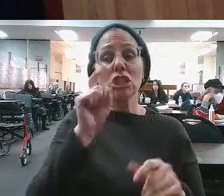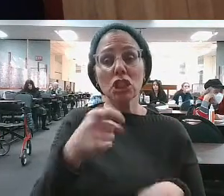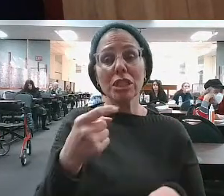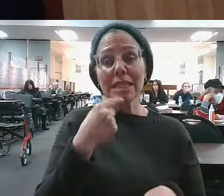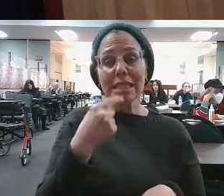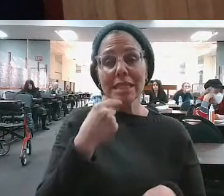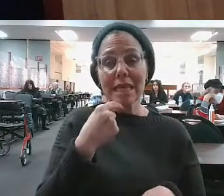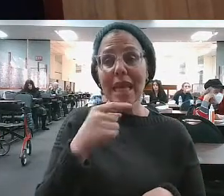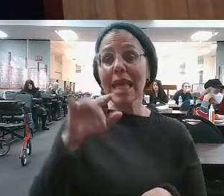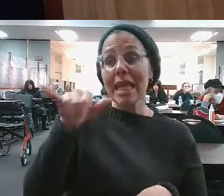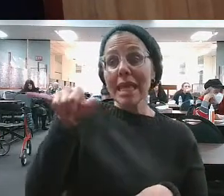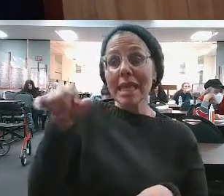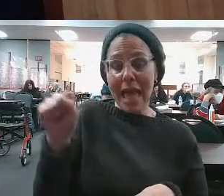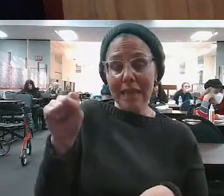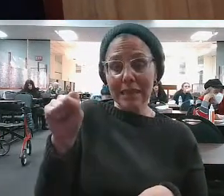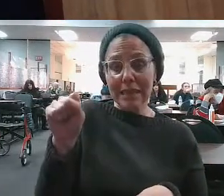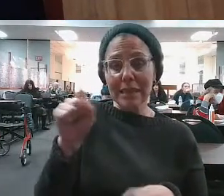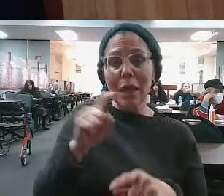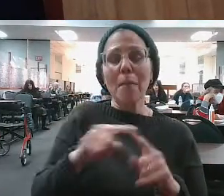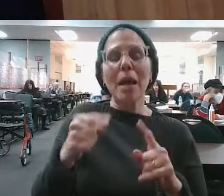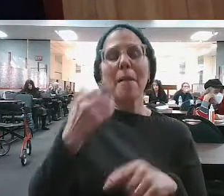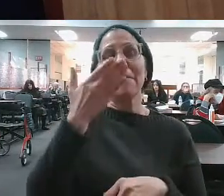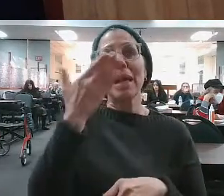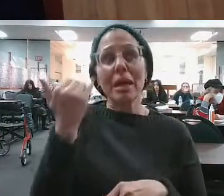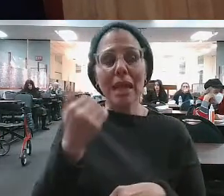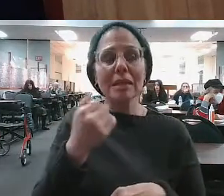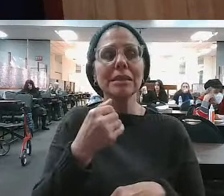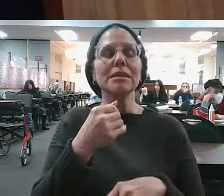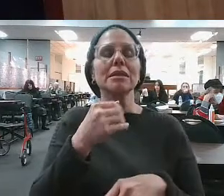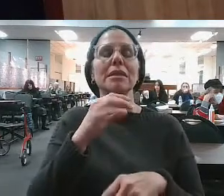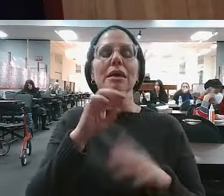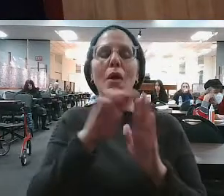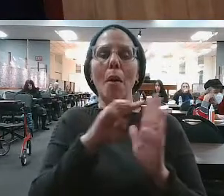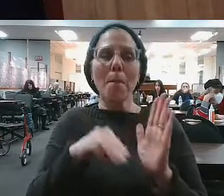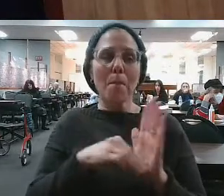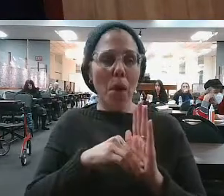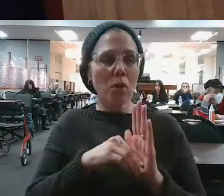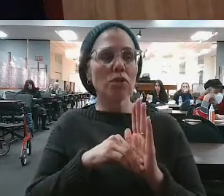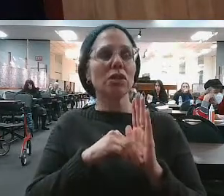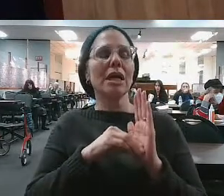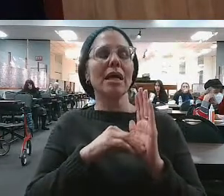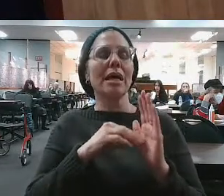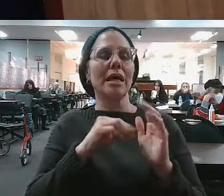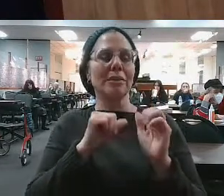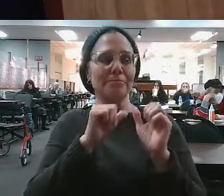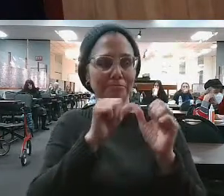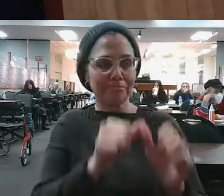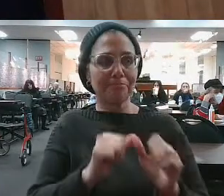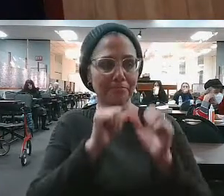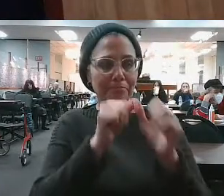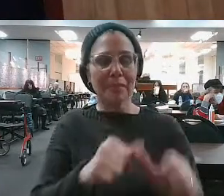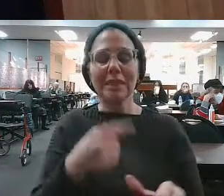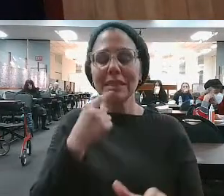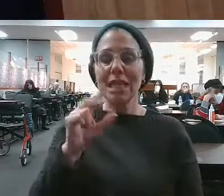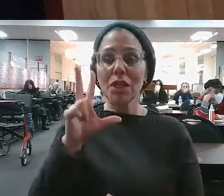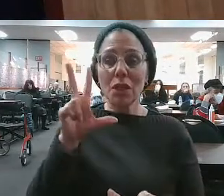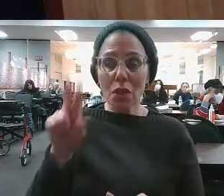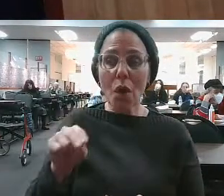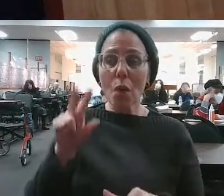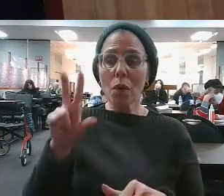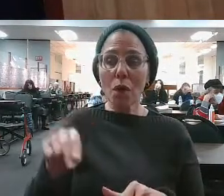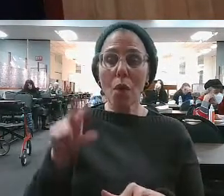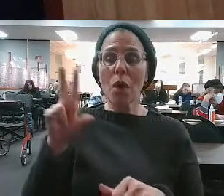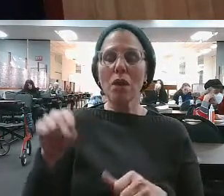I'll do it. Moshe Rabbeinu, because of his constant reluctance, lost the Kohen Gadol.